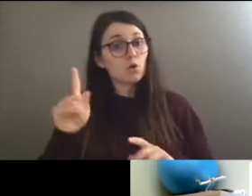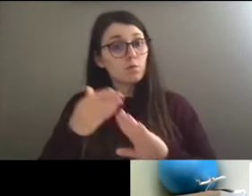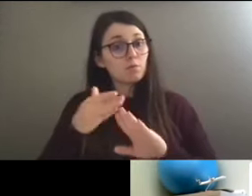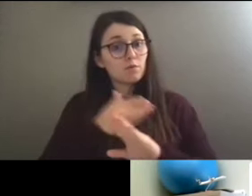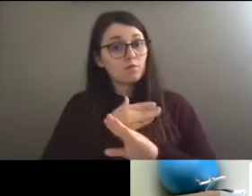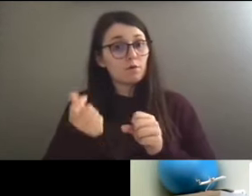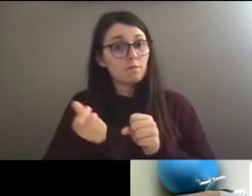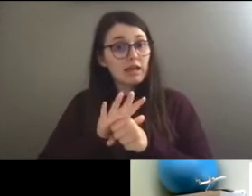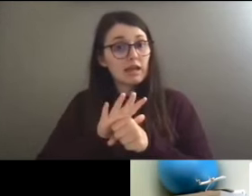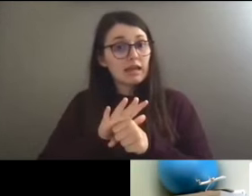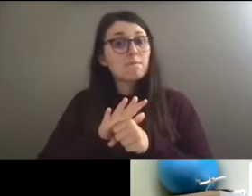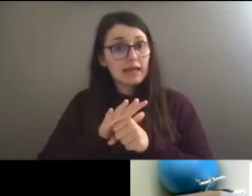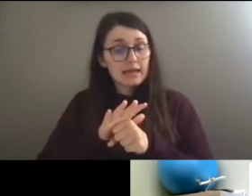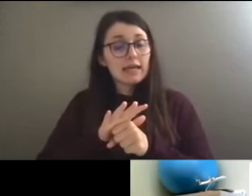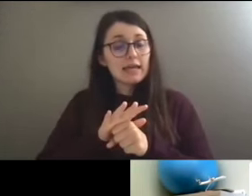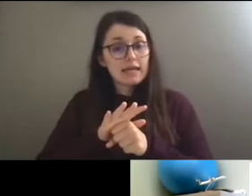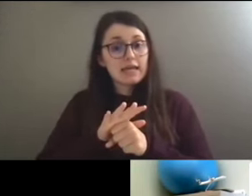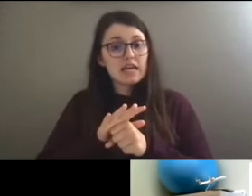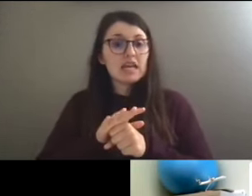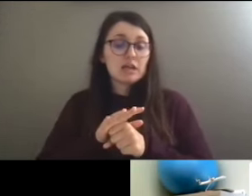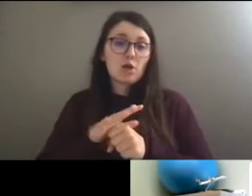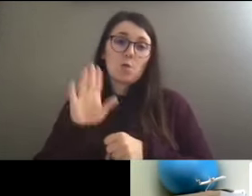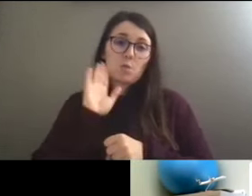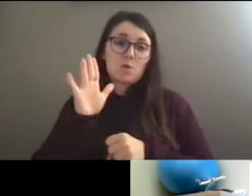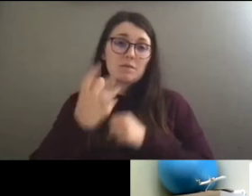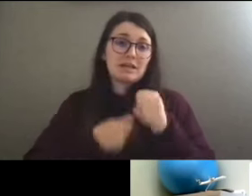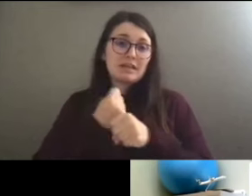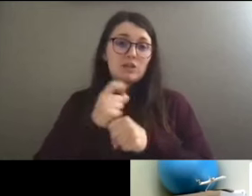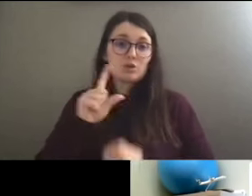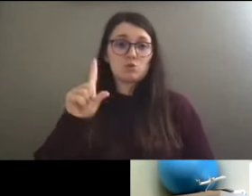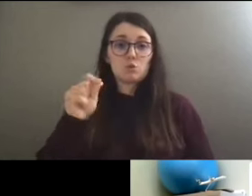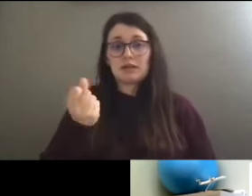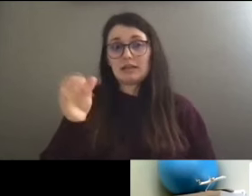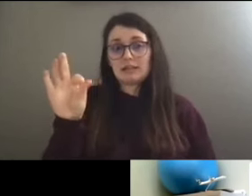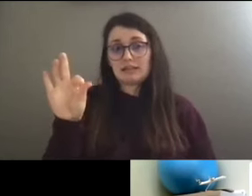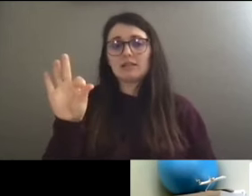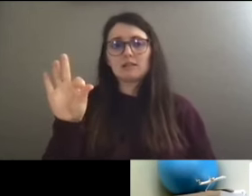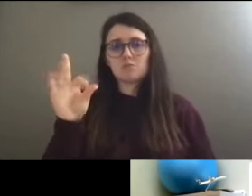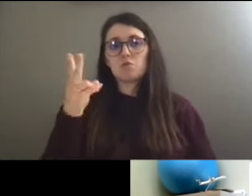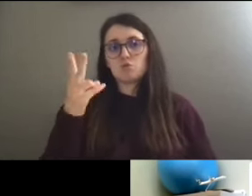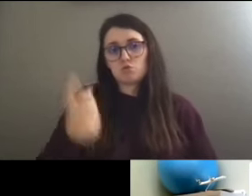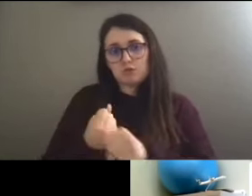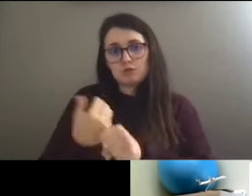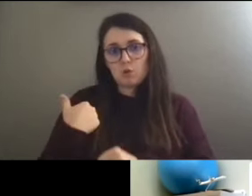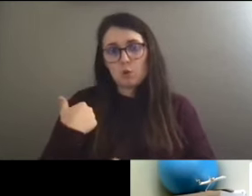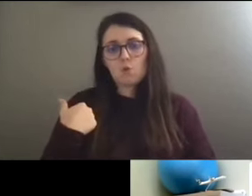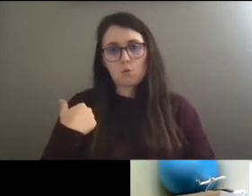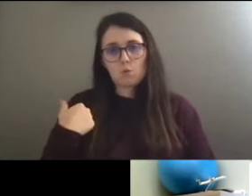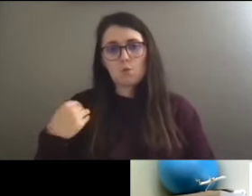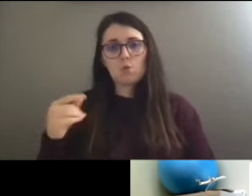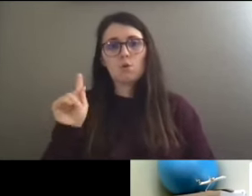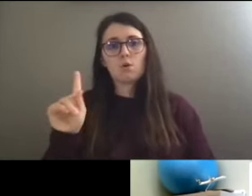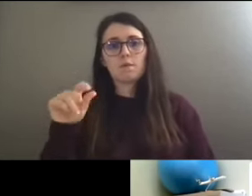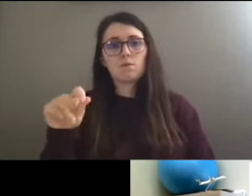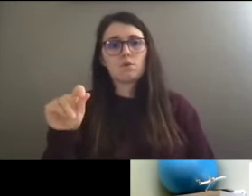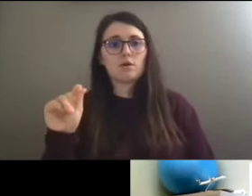pandemic stuff, and that would have been the year 2019. So just about two years ago, we had 1.2